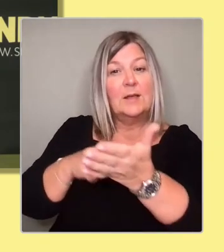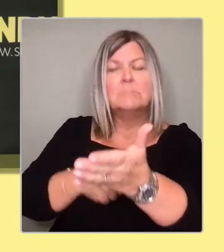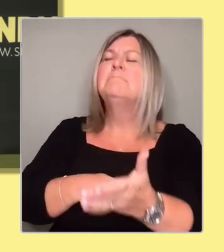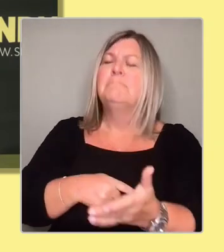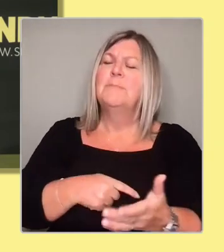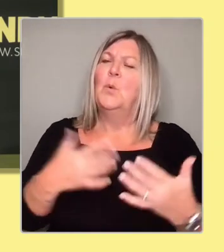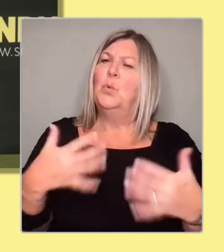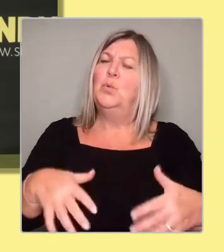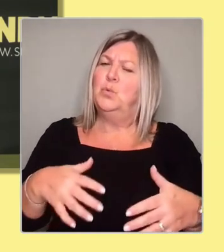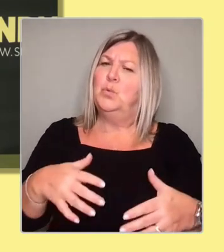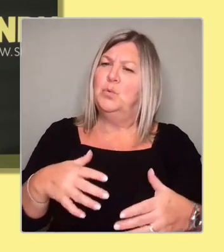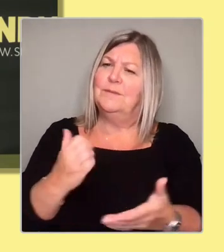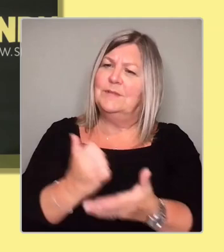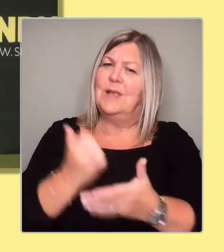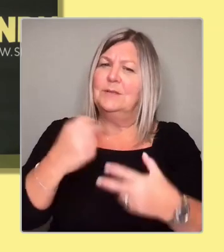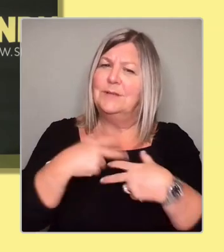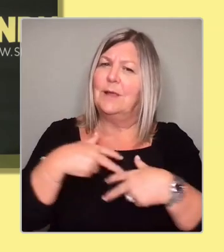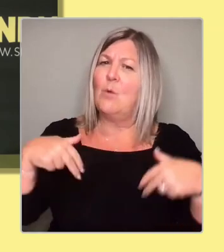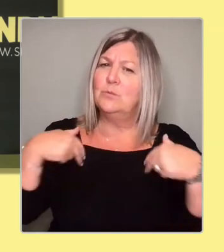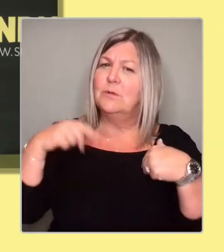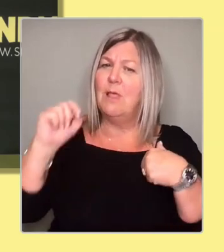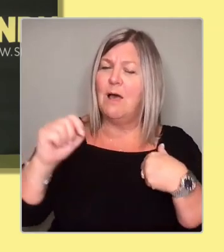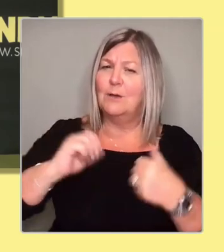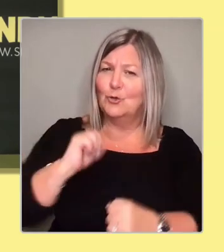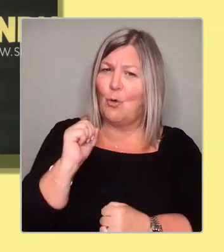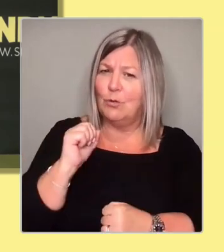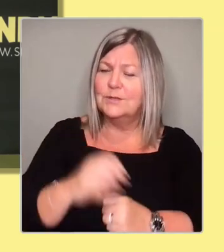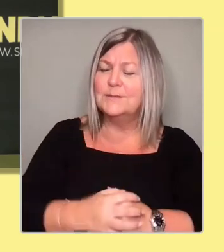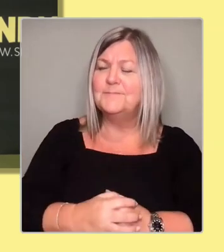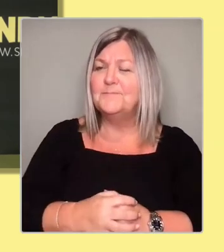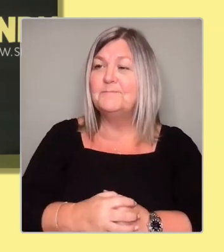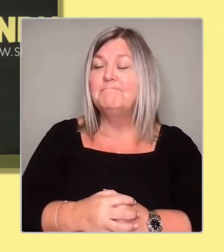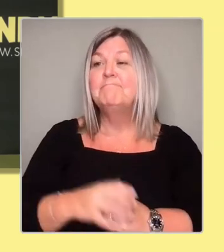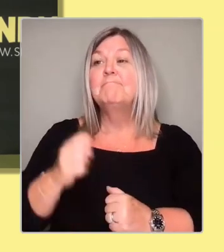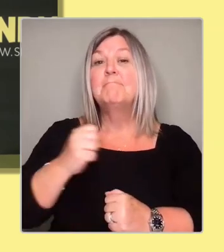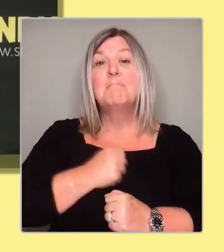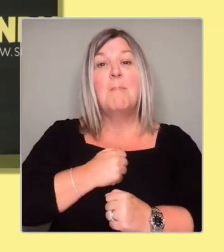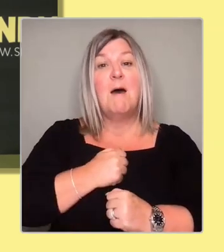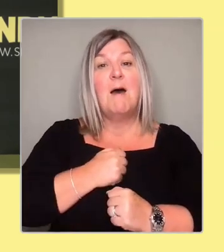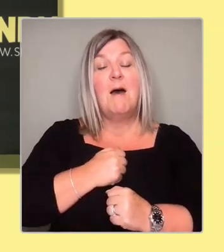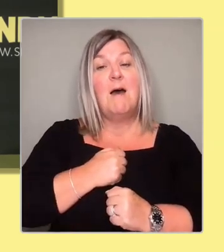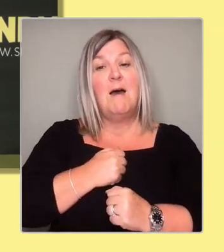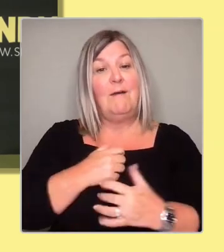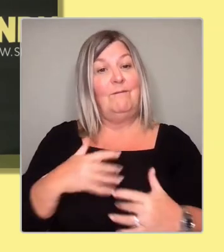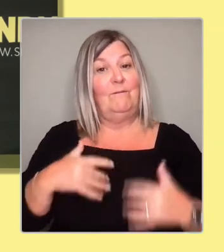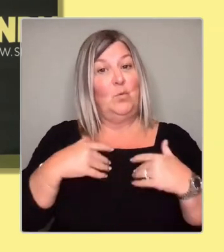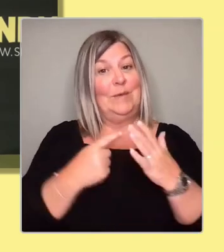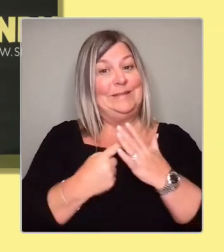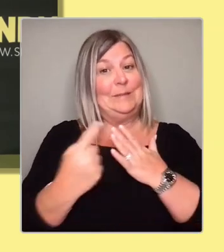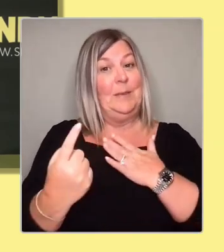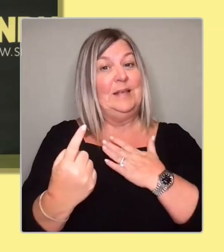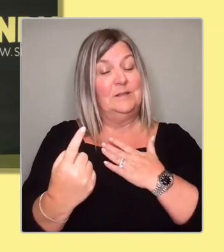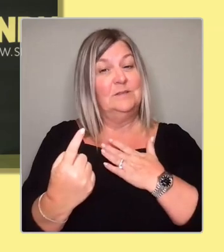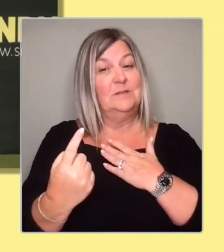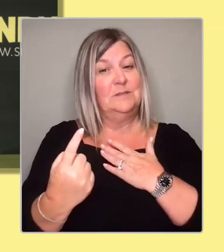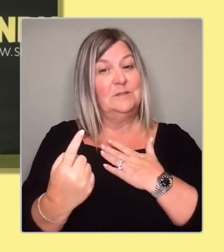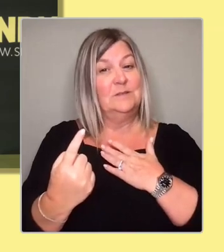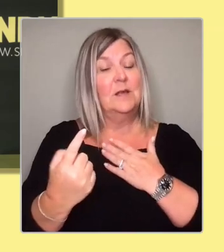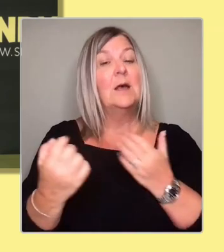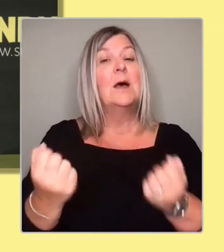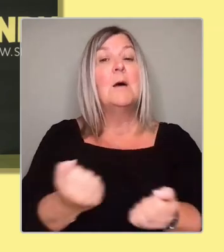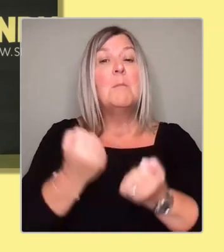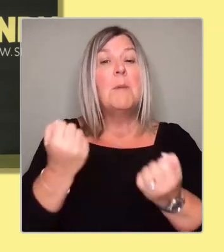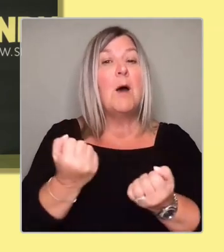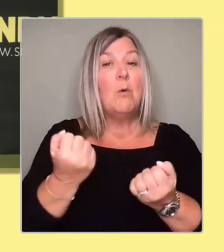my argument for independence is that ultimately, powers are best deployed as close to the